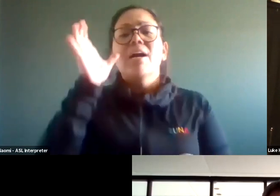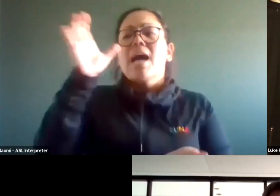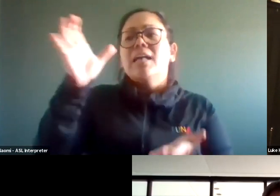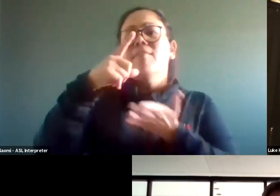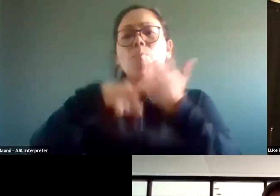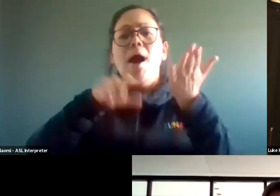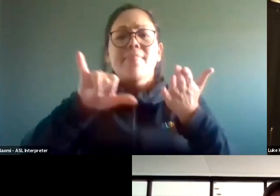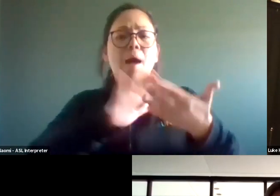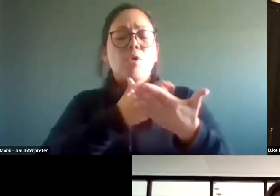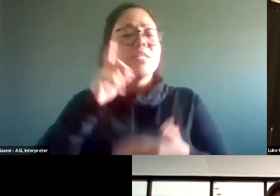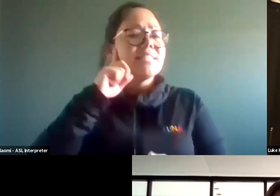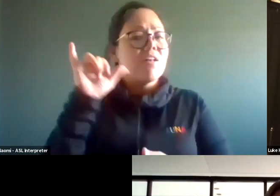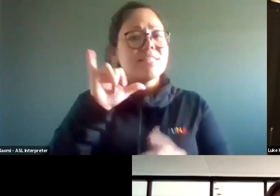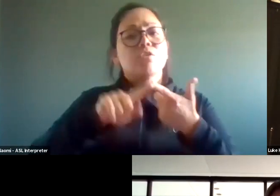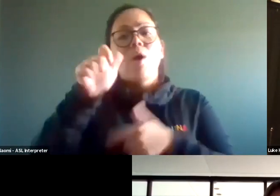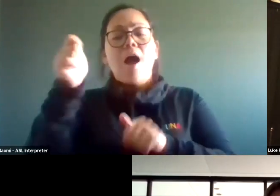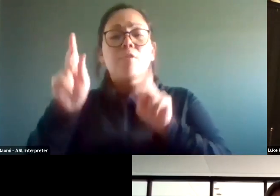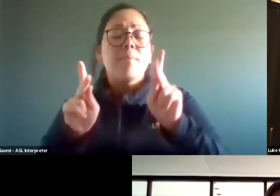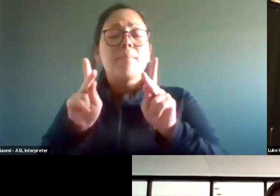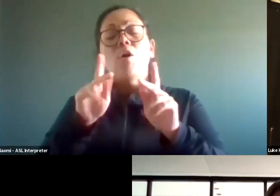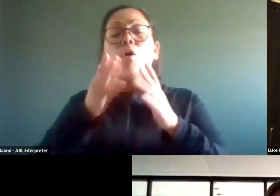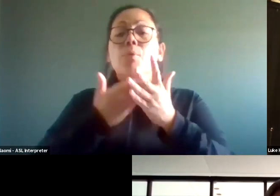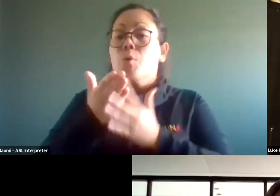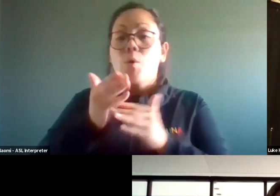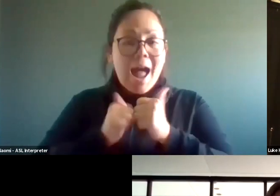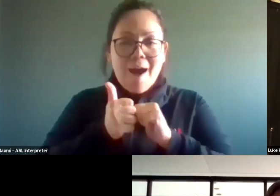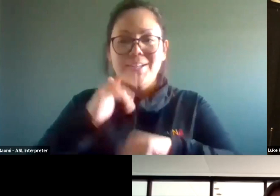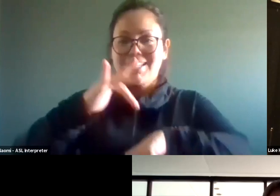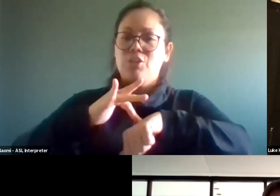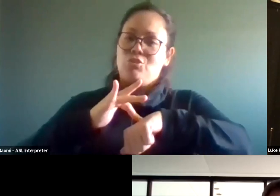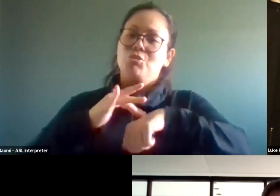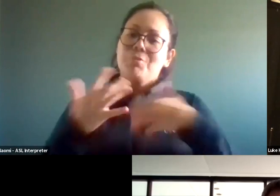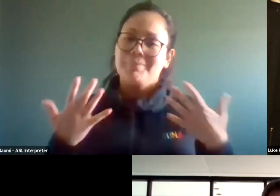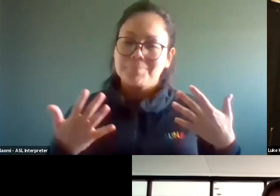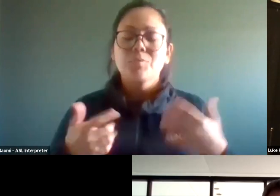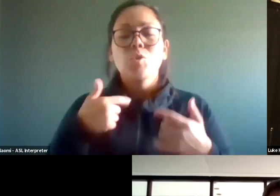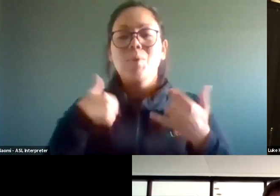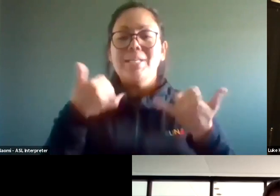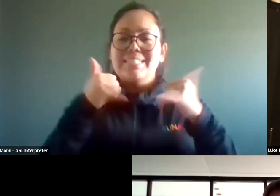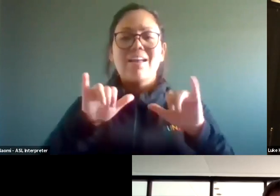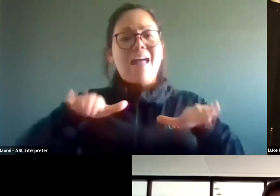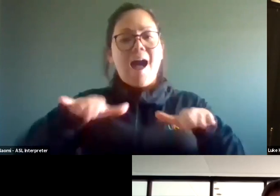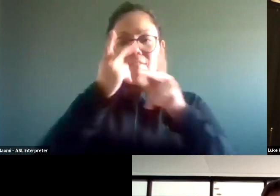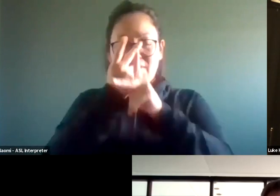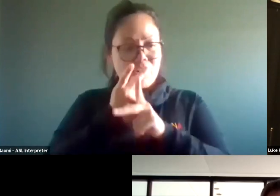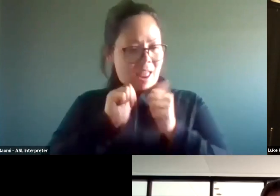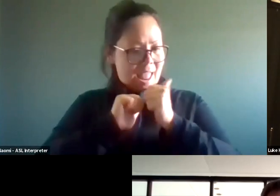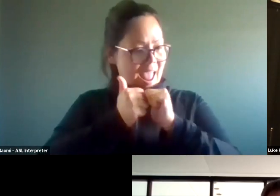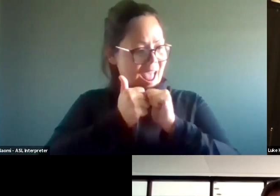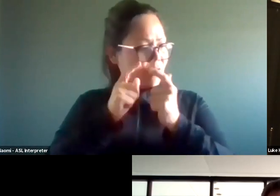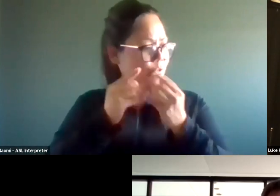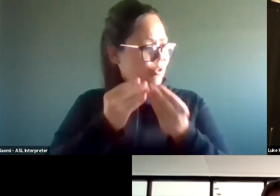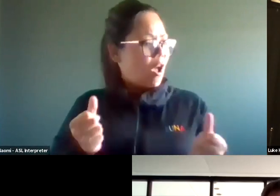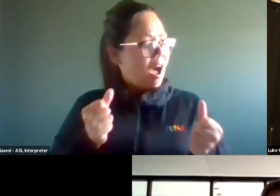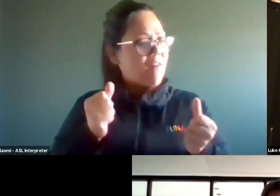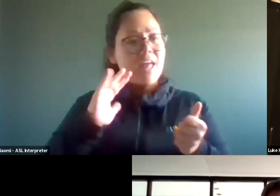music sounds like to those others through a tactile purpose. Um, you know, we, we still have not figured out at this point how to solve our